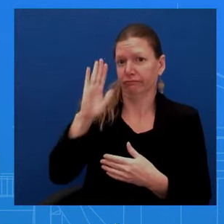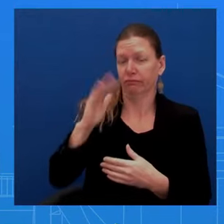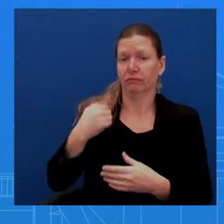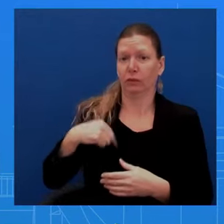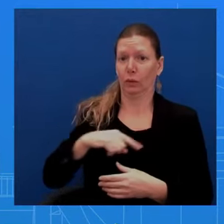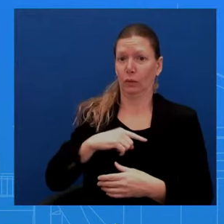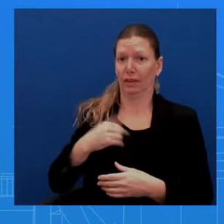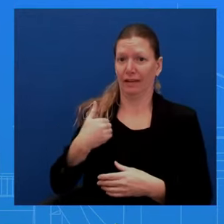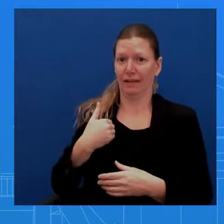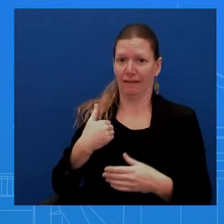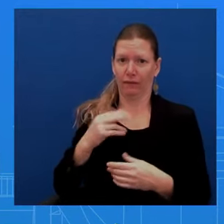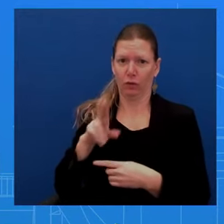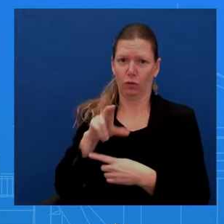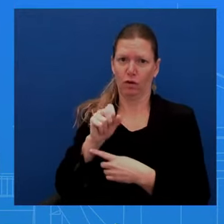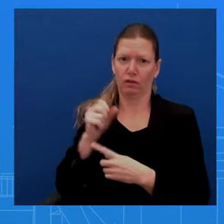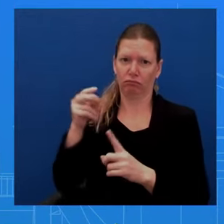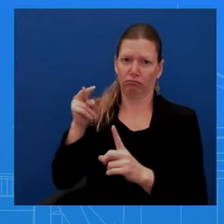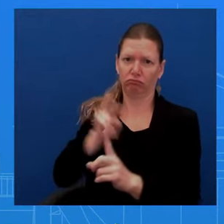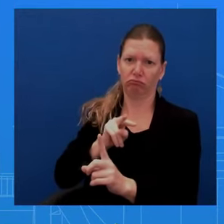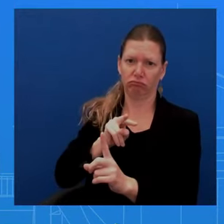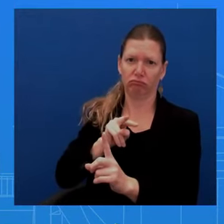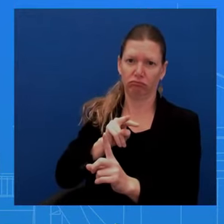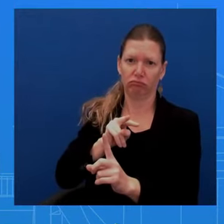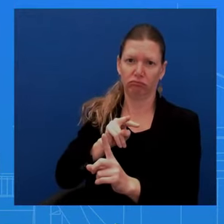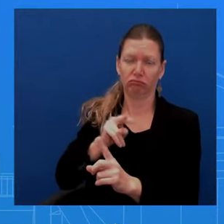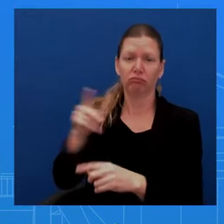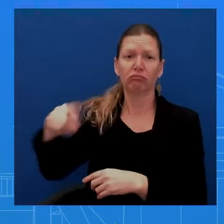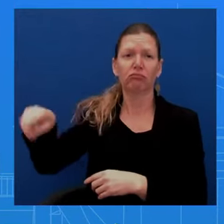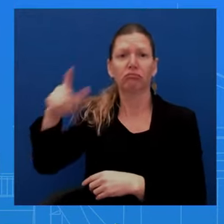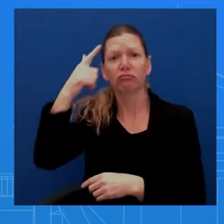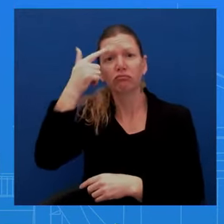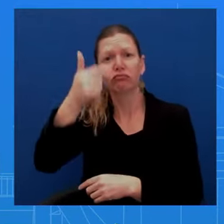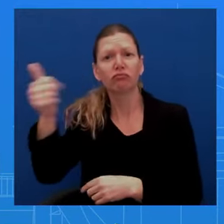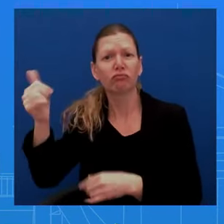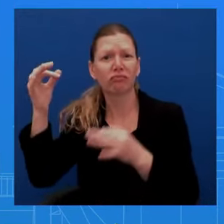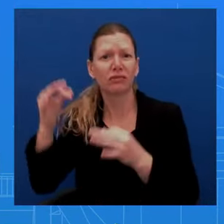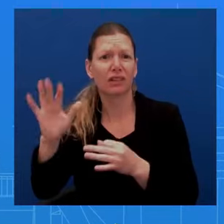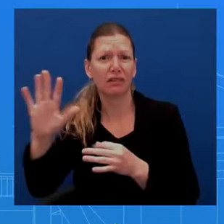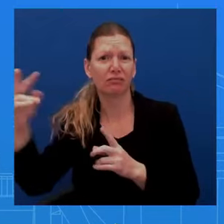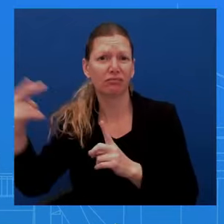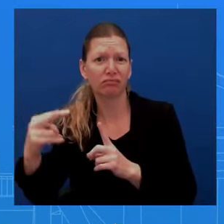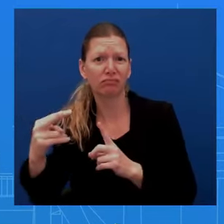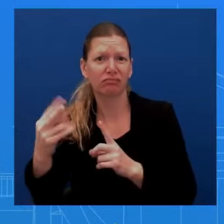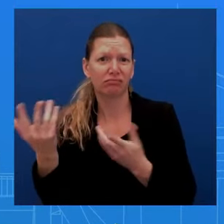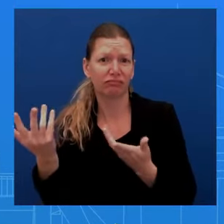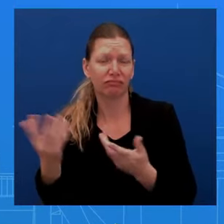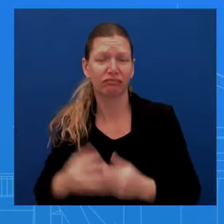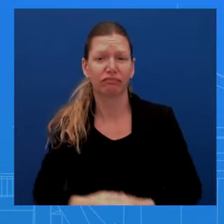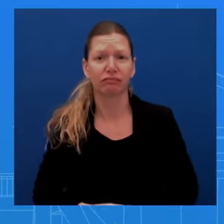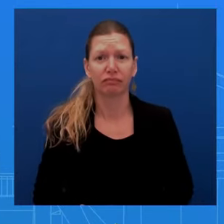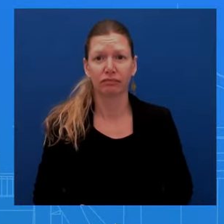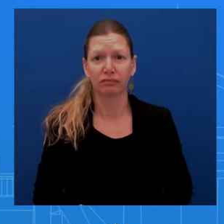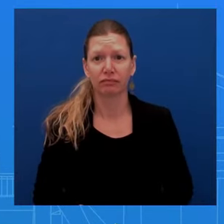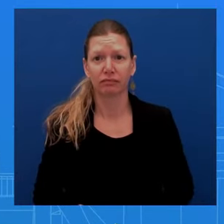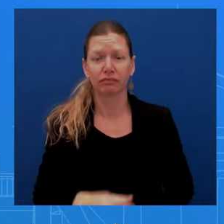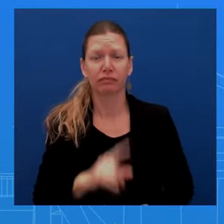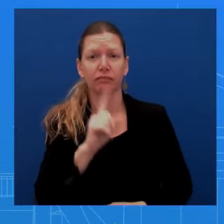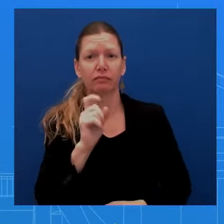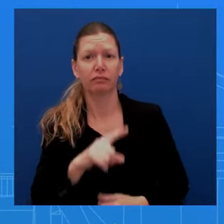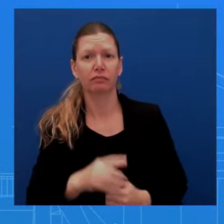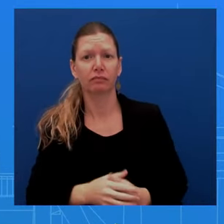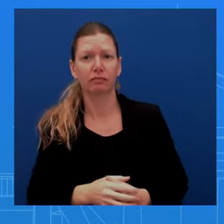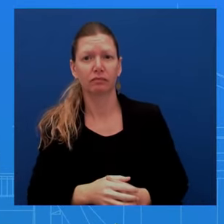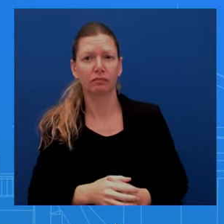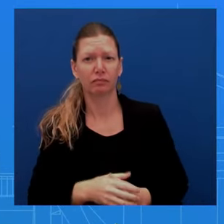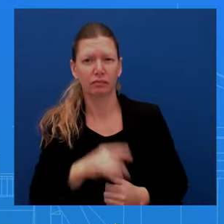outcome. Do you have any reaction to that? Any comments? Mr. I'm sorry, missed on. I didn't get the last part of DRC and what? The